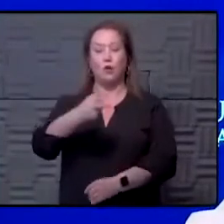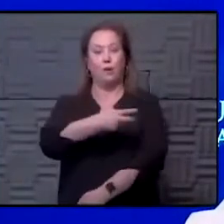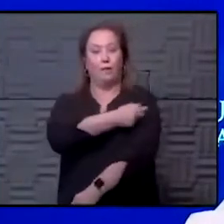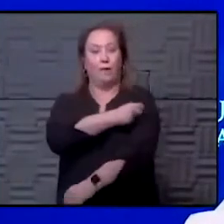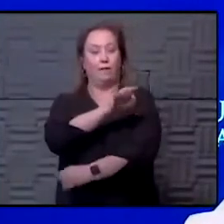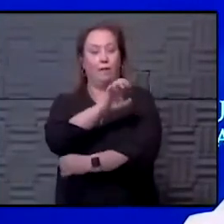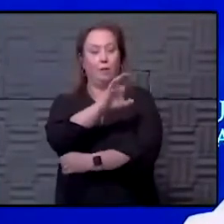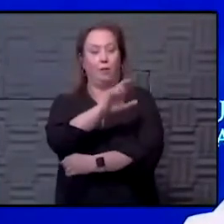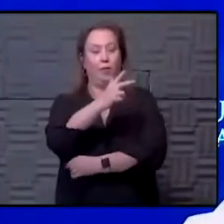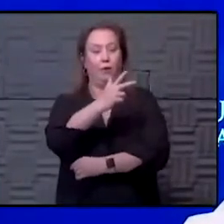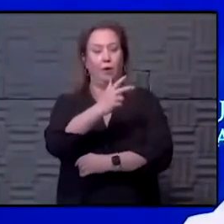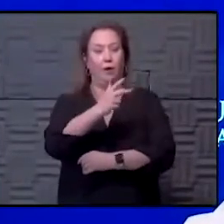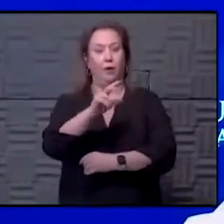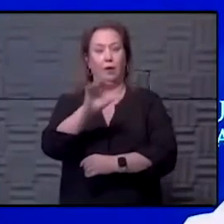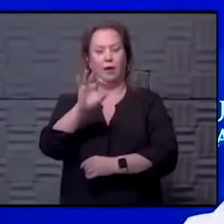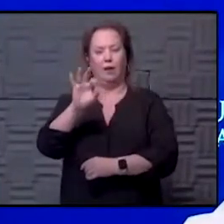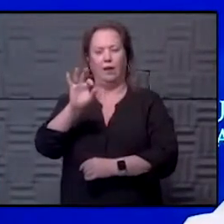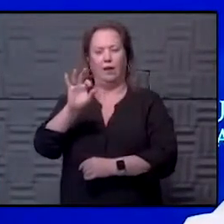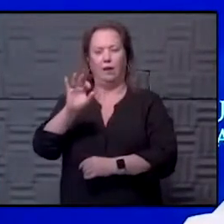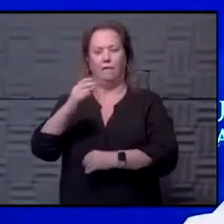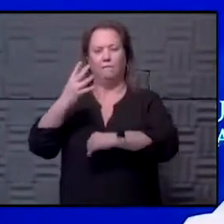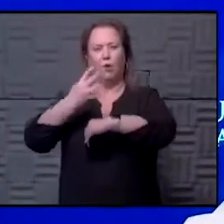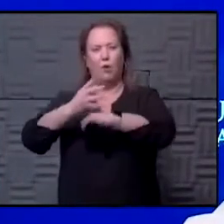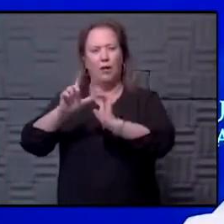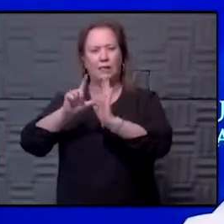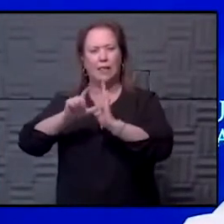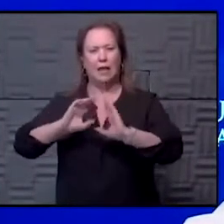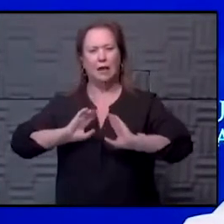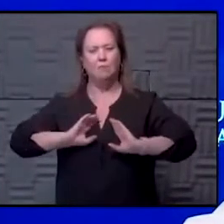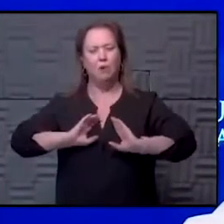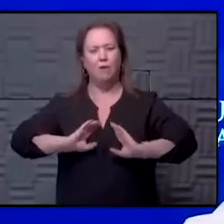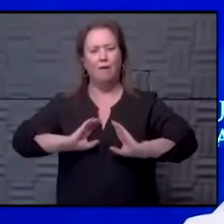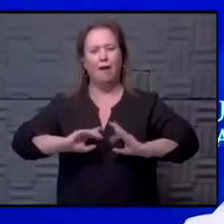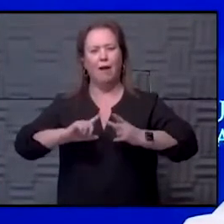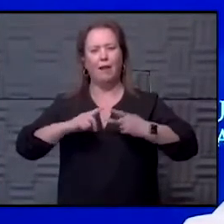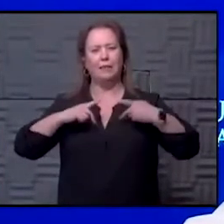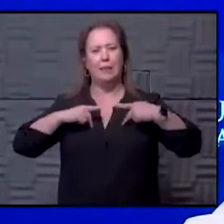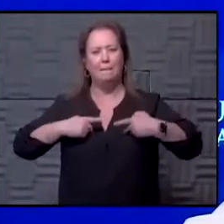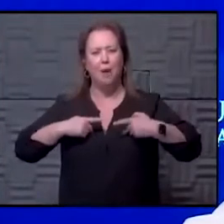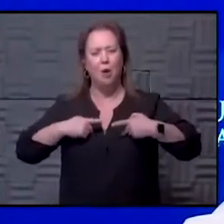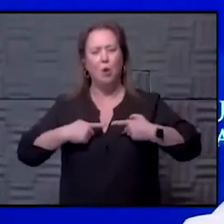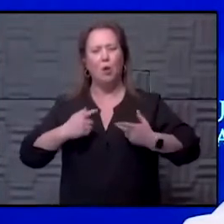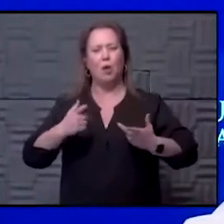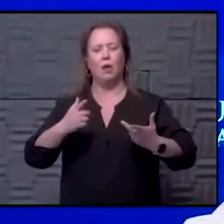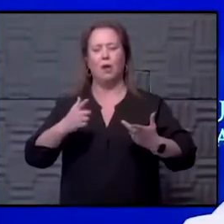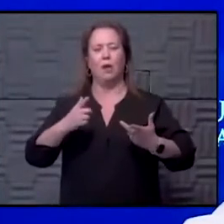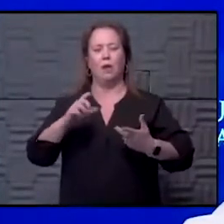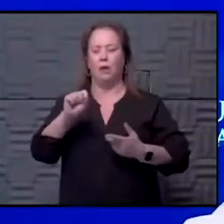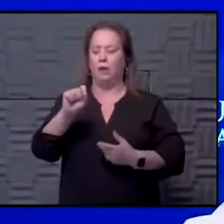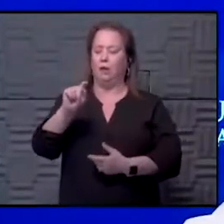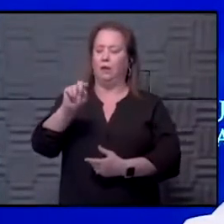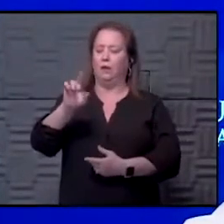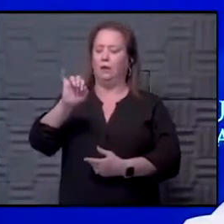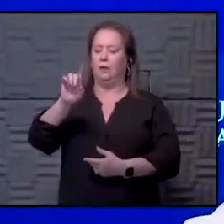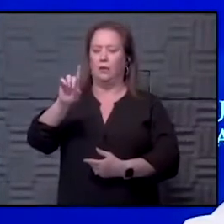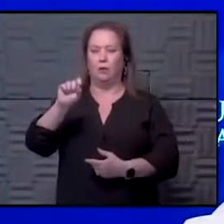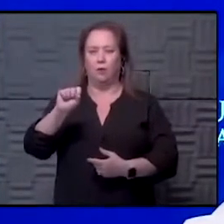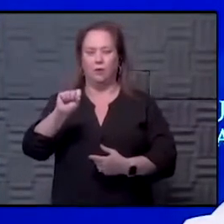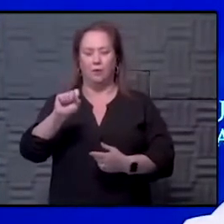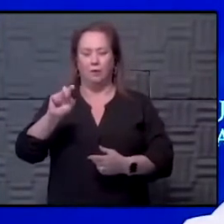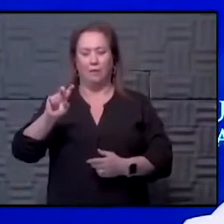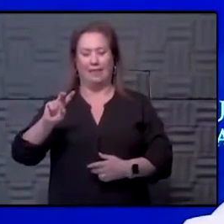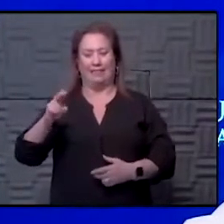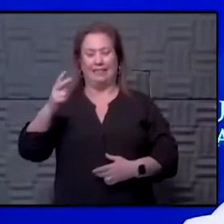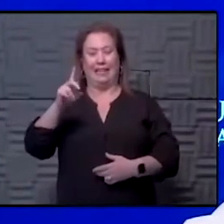3rd. Four days later, it came down with bronchitis and walking pneumonia, lots of meds, and just tapering off steroids. I missed my second